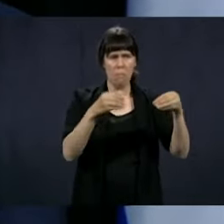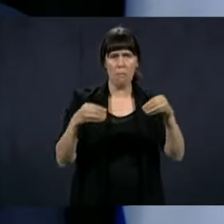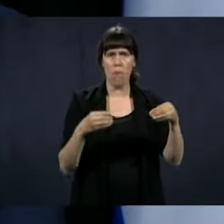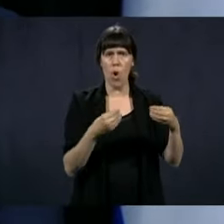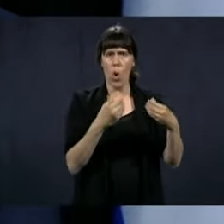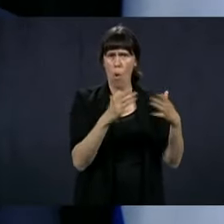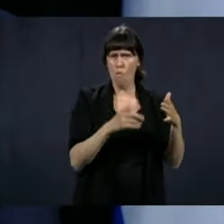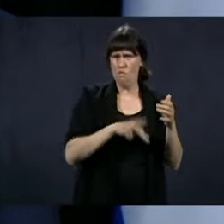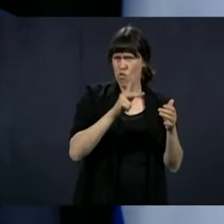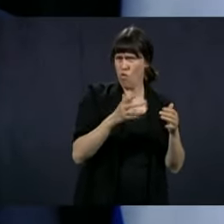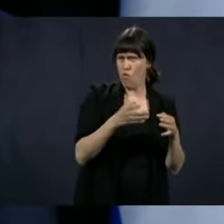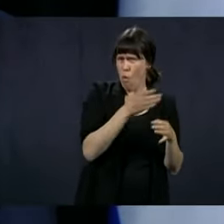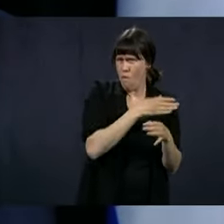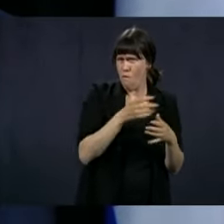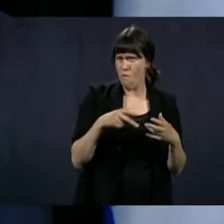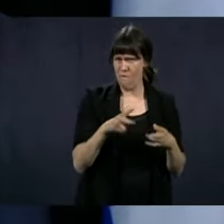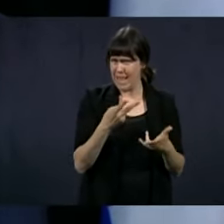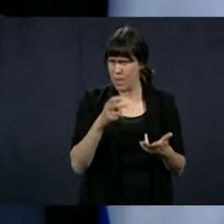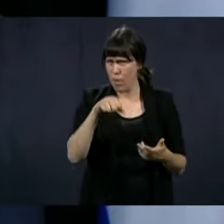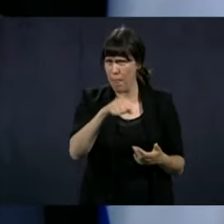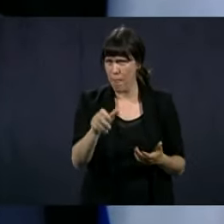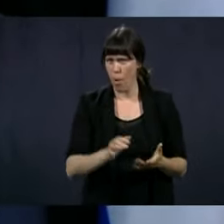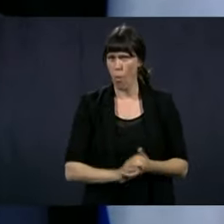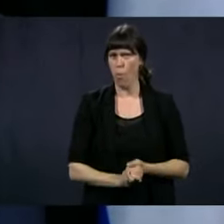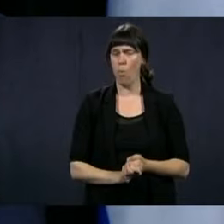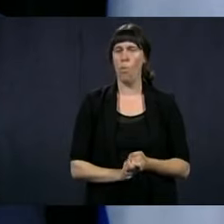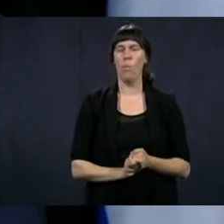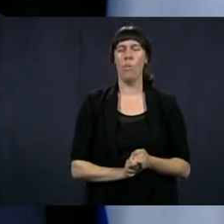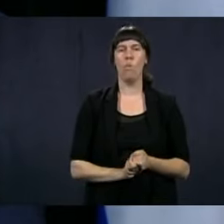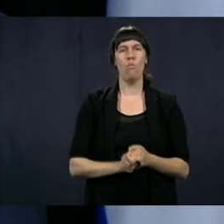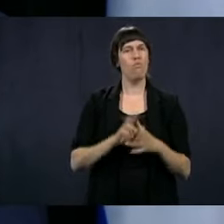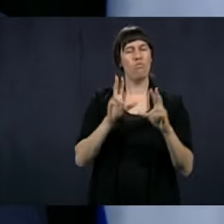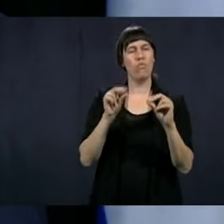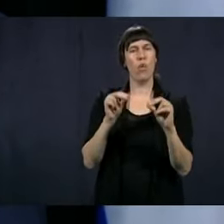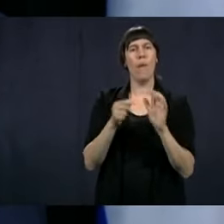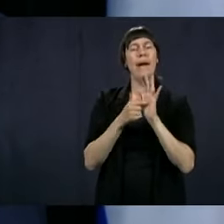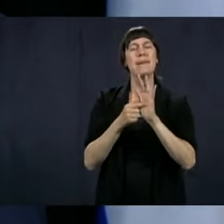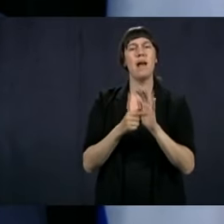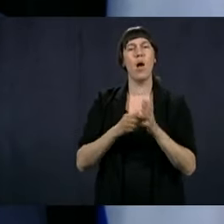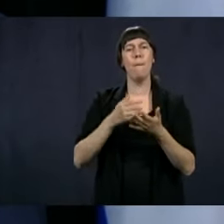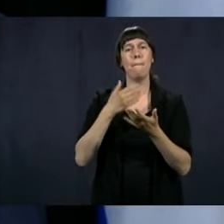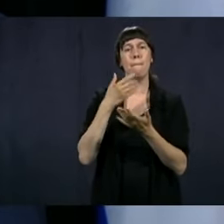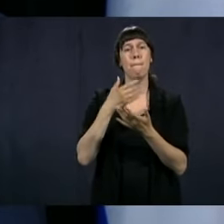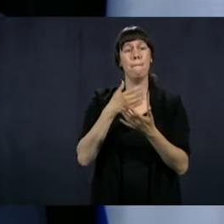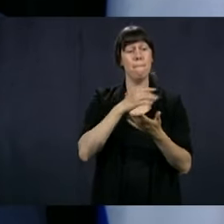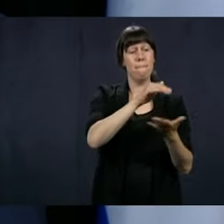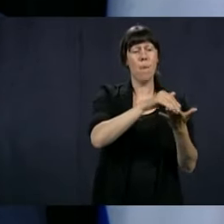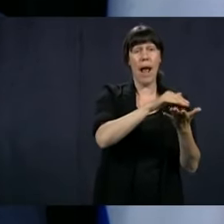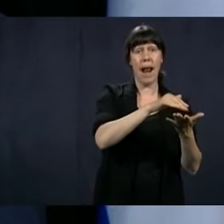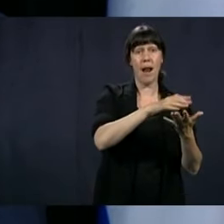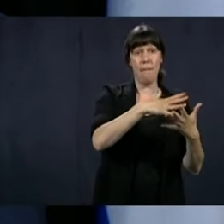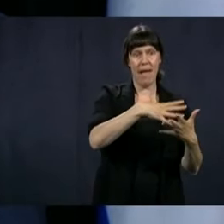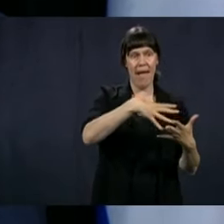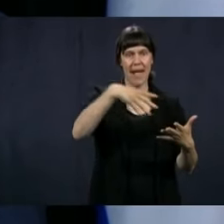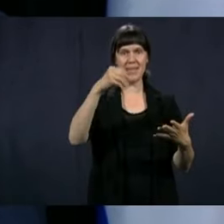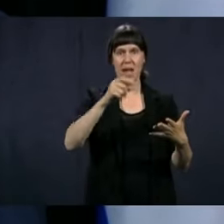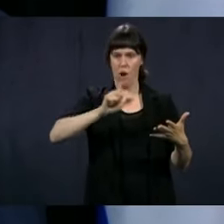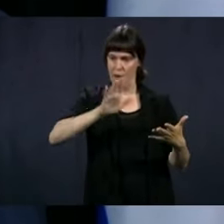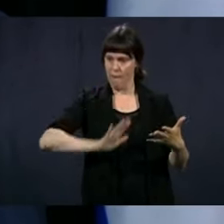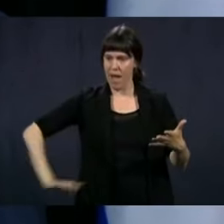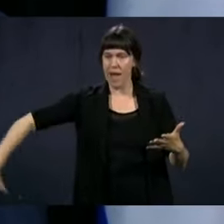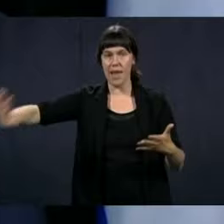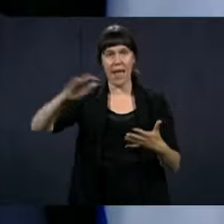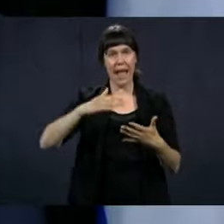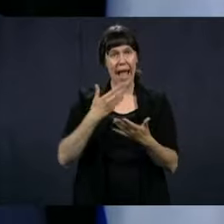I'll tell you. I'll give you an example. When we decided to open the schools outside of the metropolitan area,